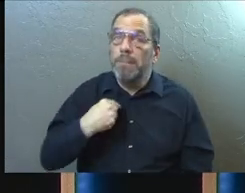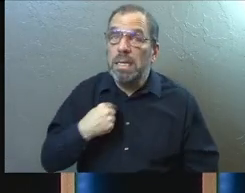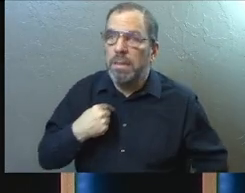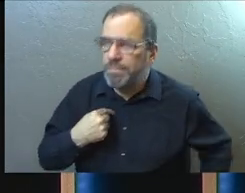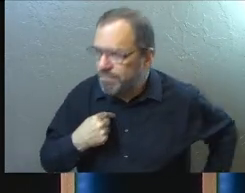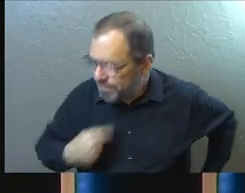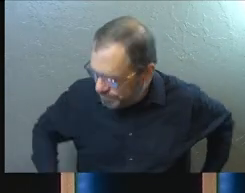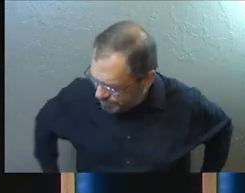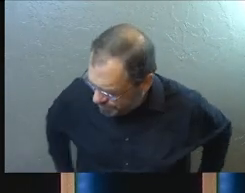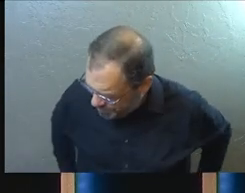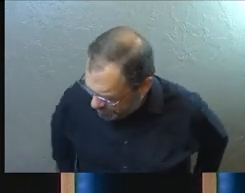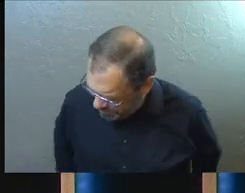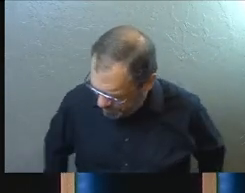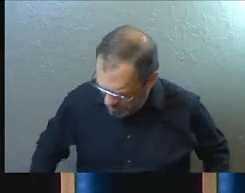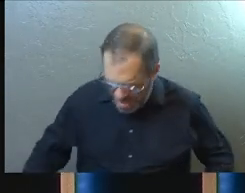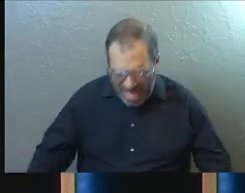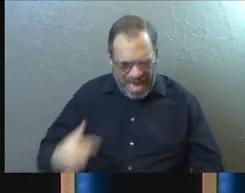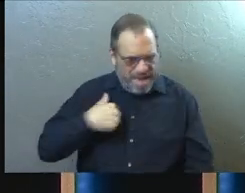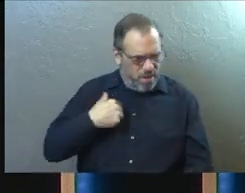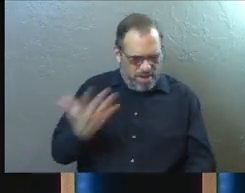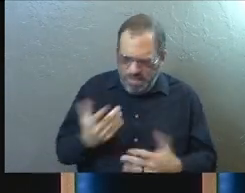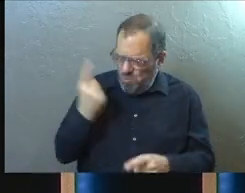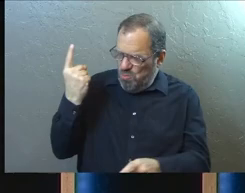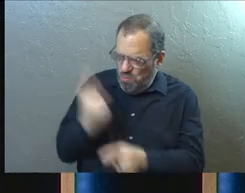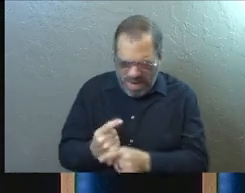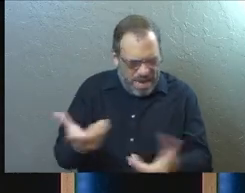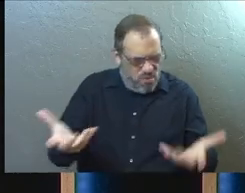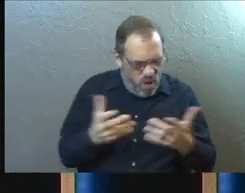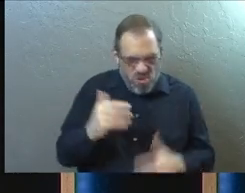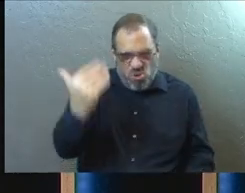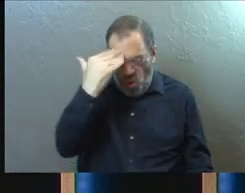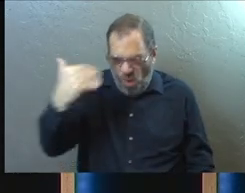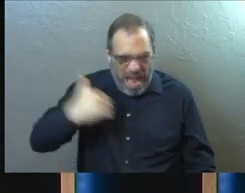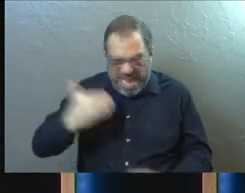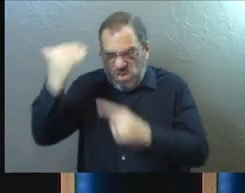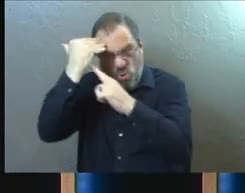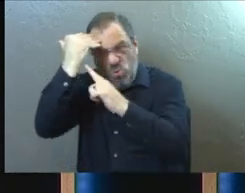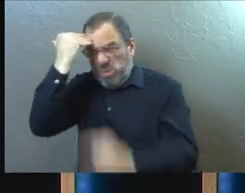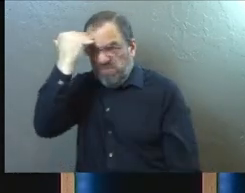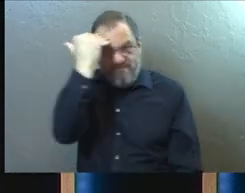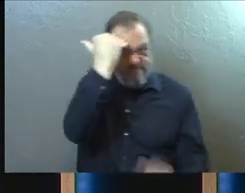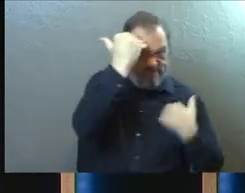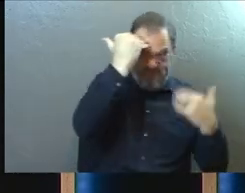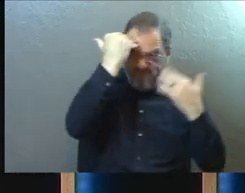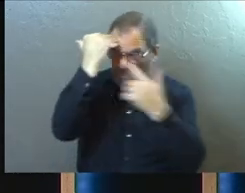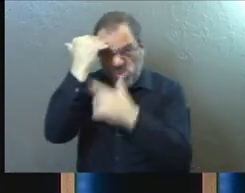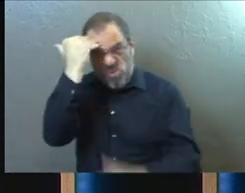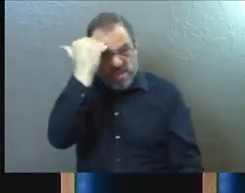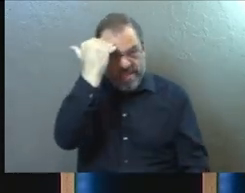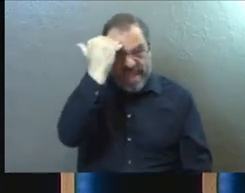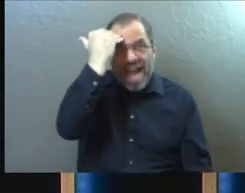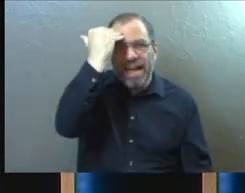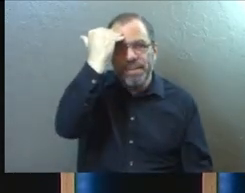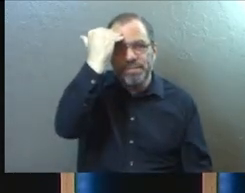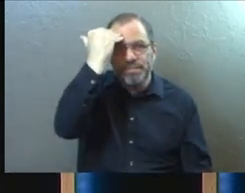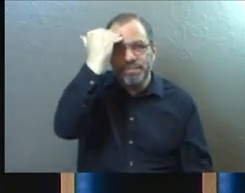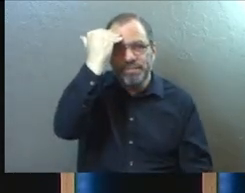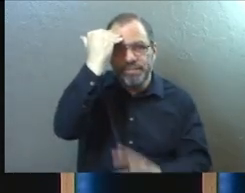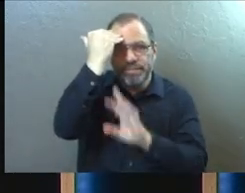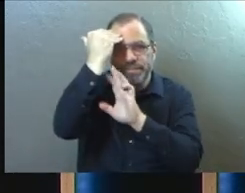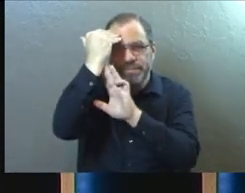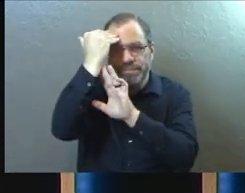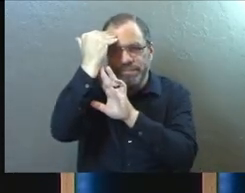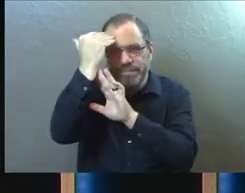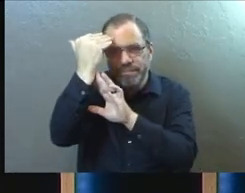included, there's like this impulse, but I want to be right though. And I want them to know that I know, you know, and I've got to let go of that